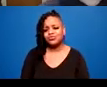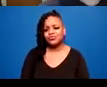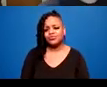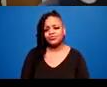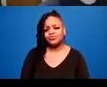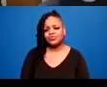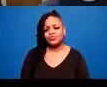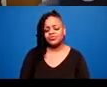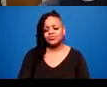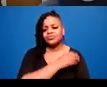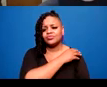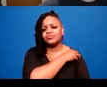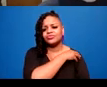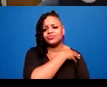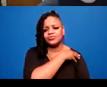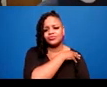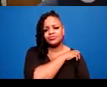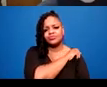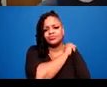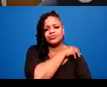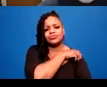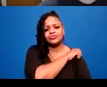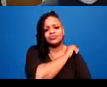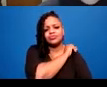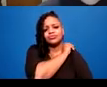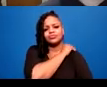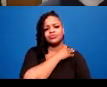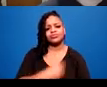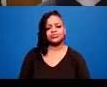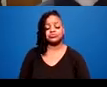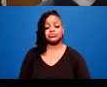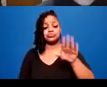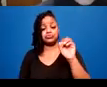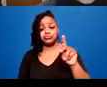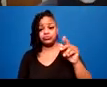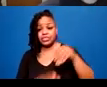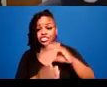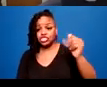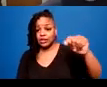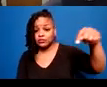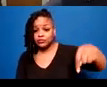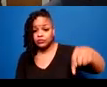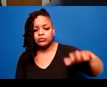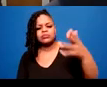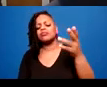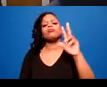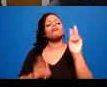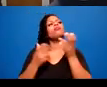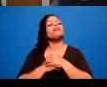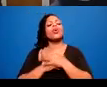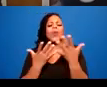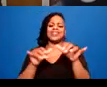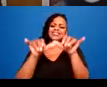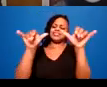In the chat, what systems or institutions are you a part of where ableism and